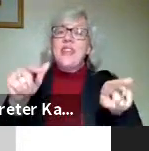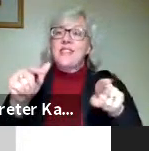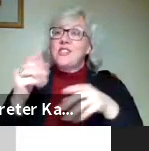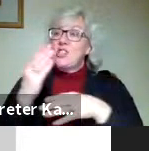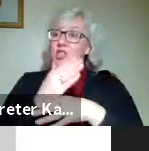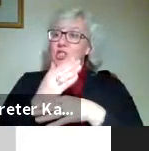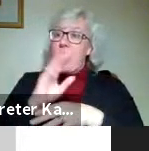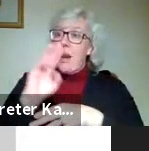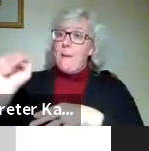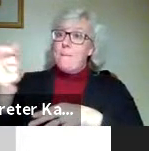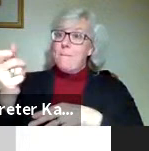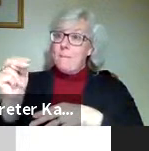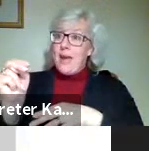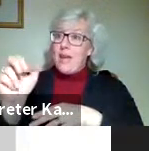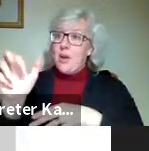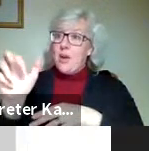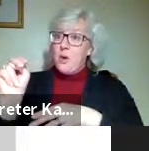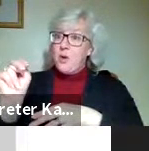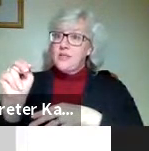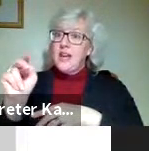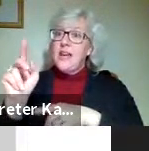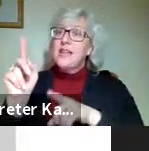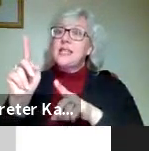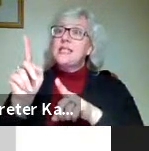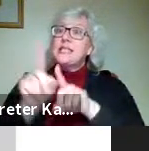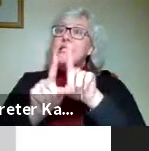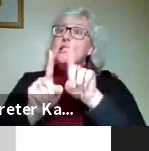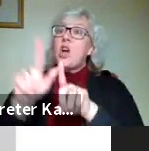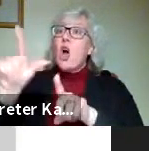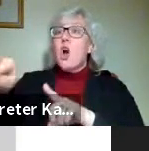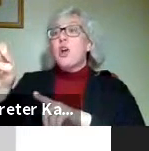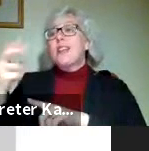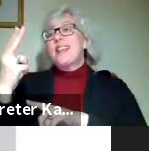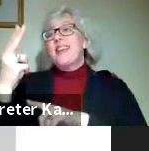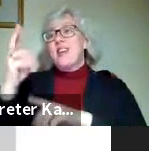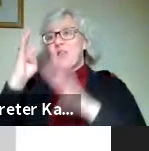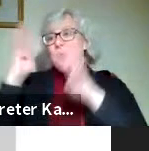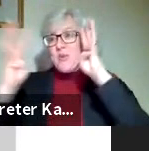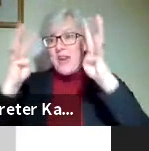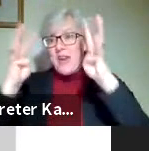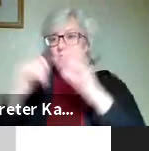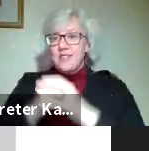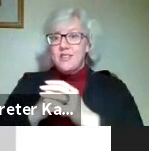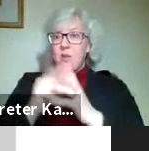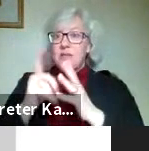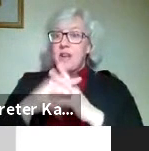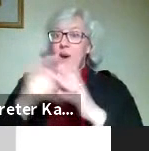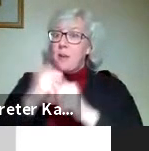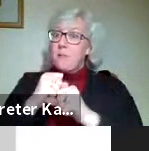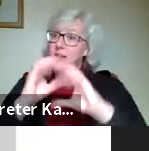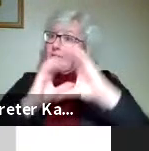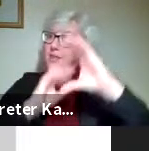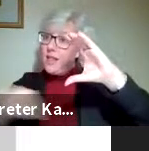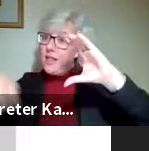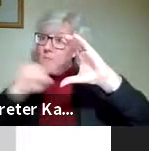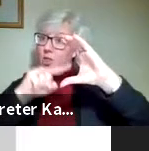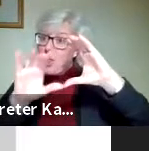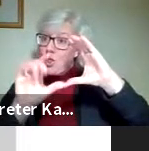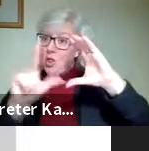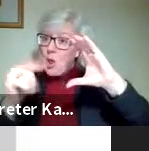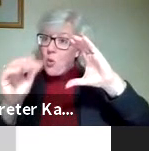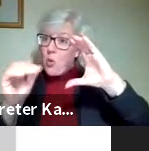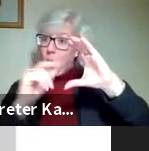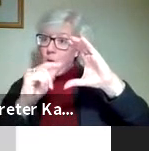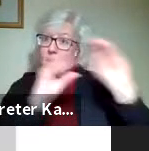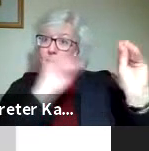with Megan Burns for her Starly creative campaign, which started by creating the logo and then again scaling